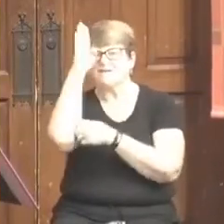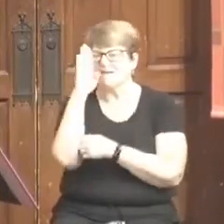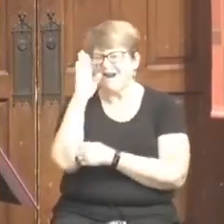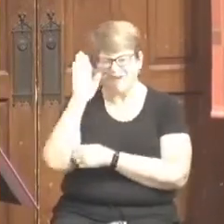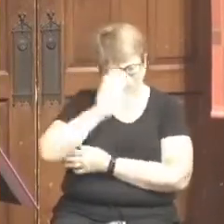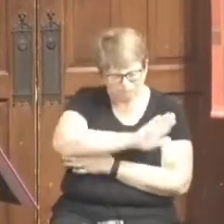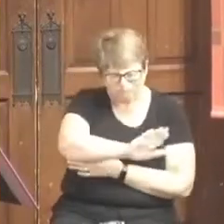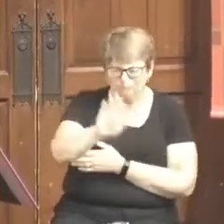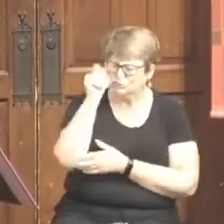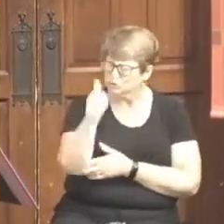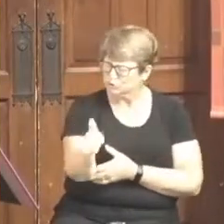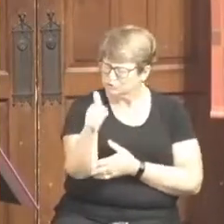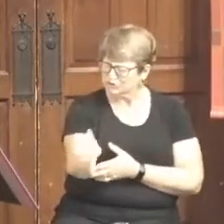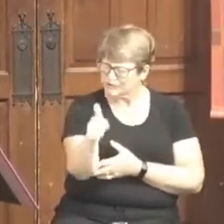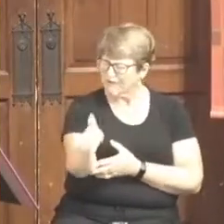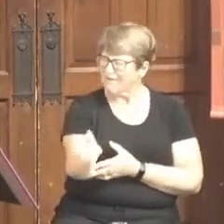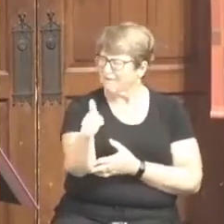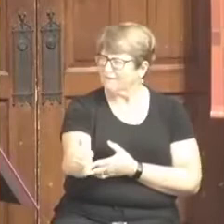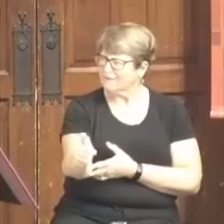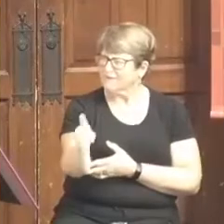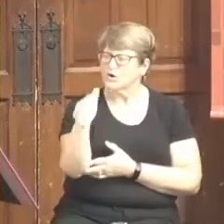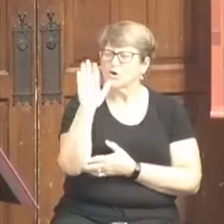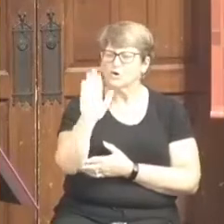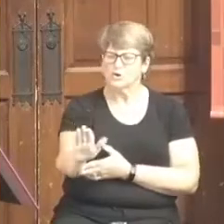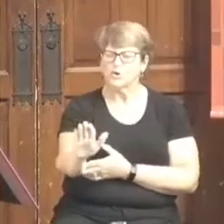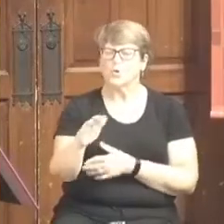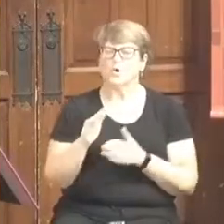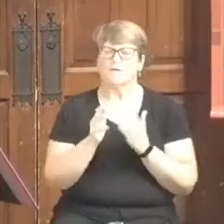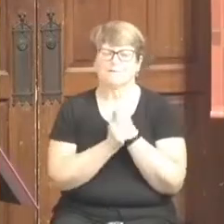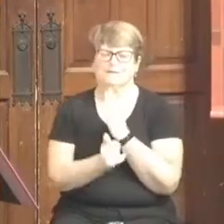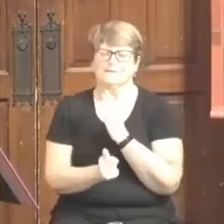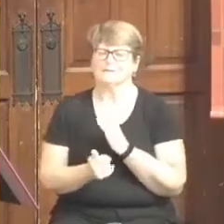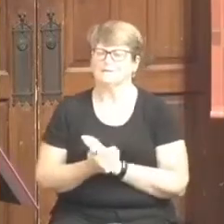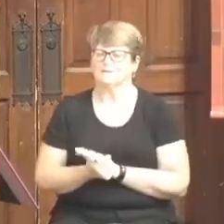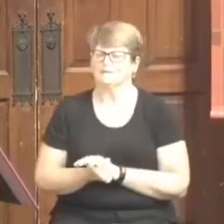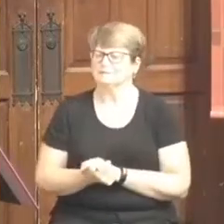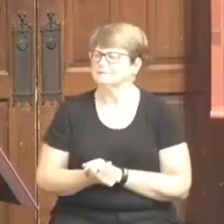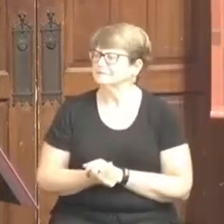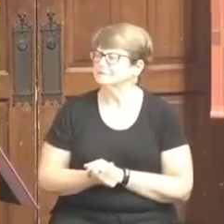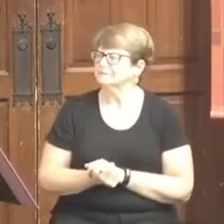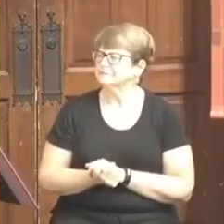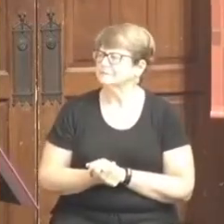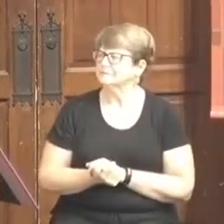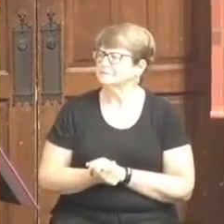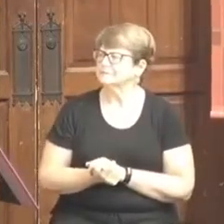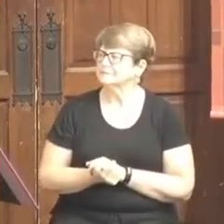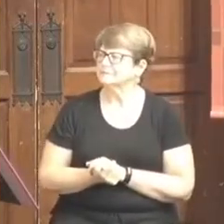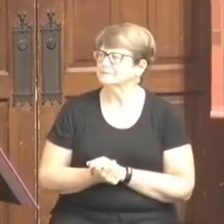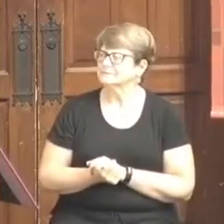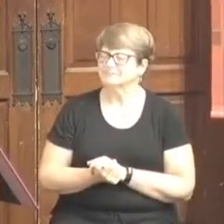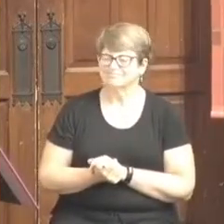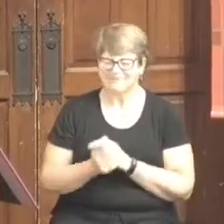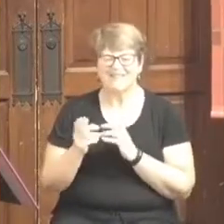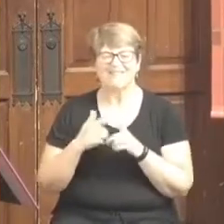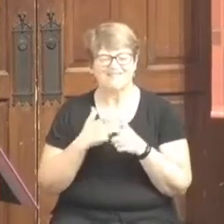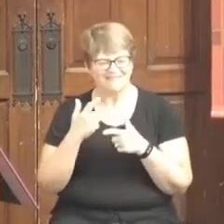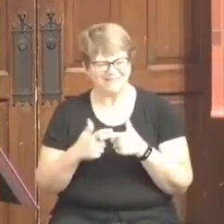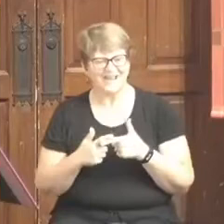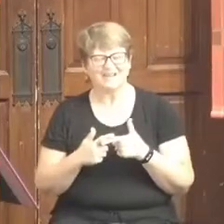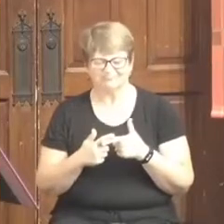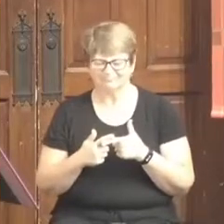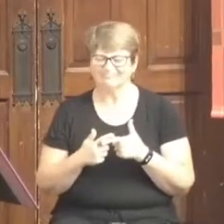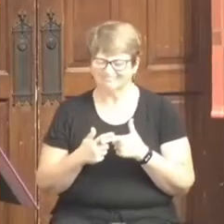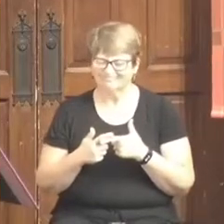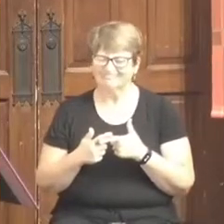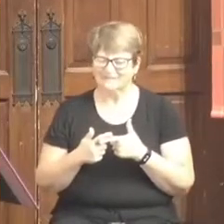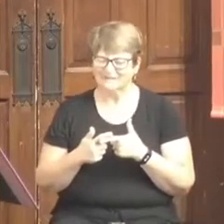are and who I created you to be. And so at that time and at that moment,